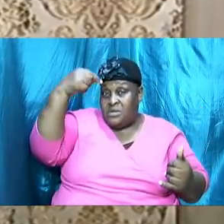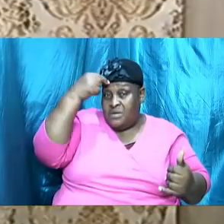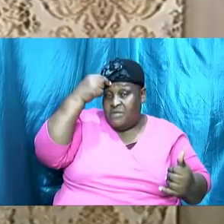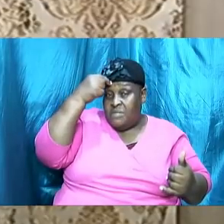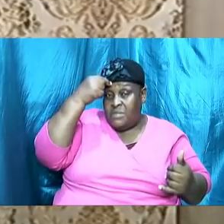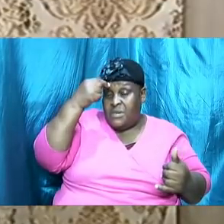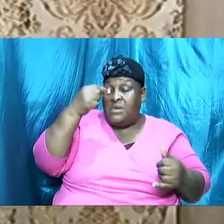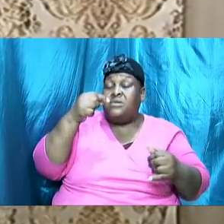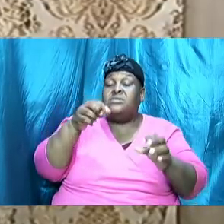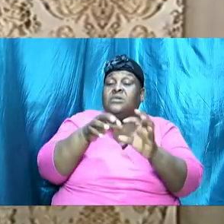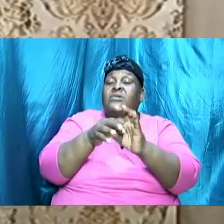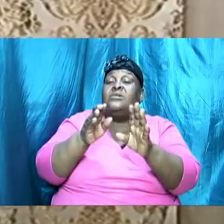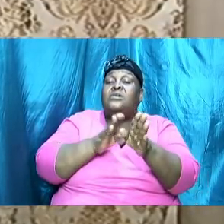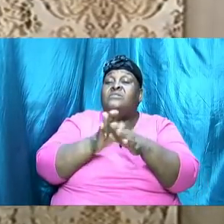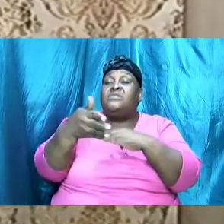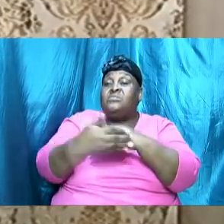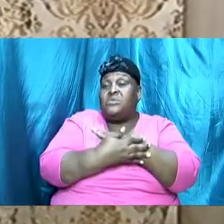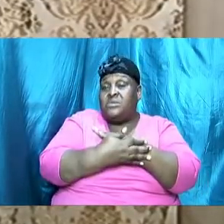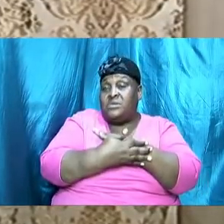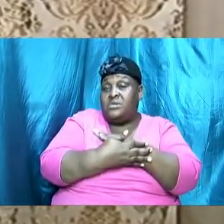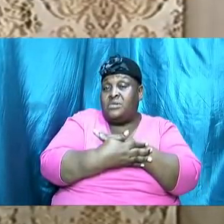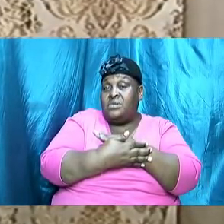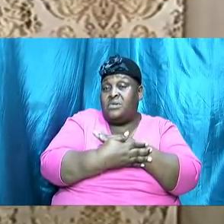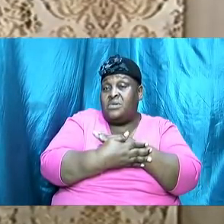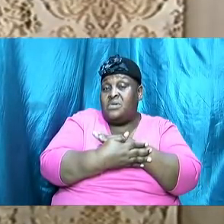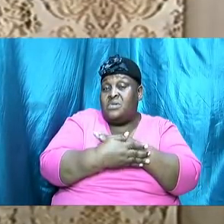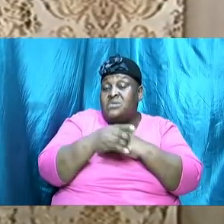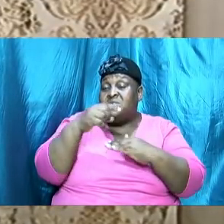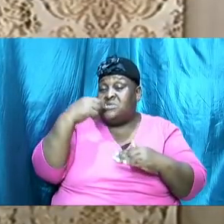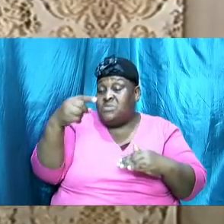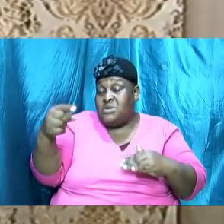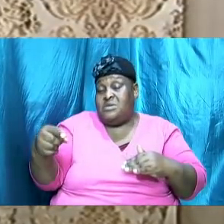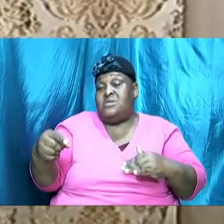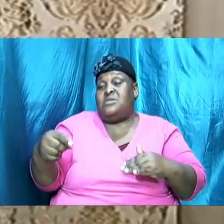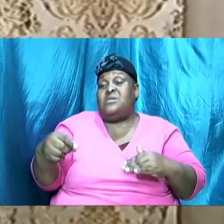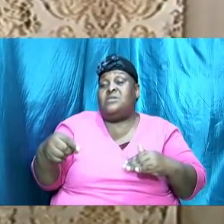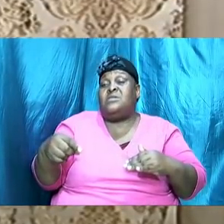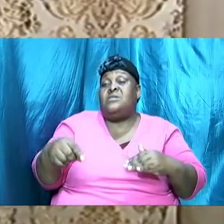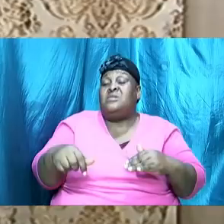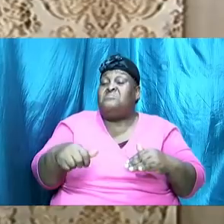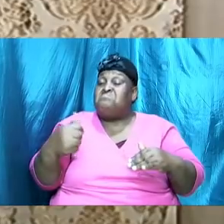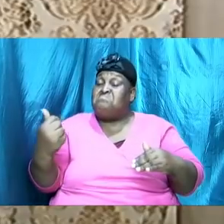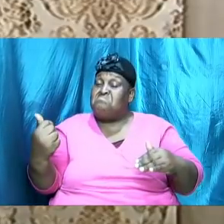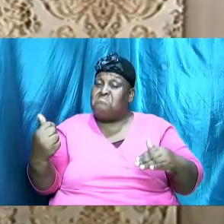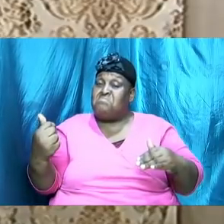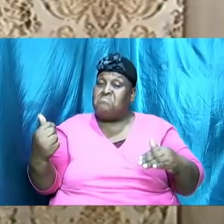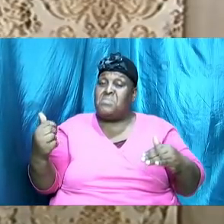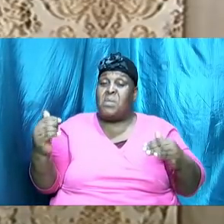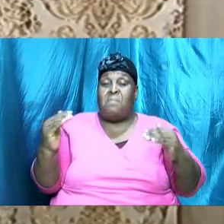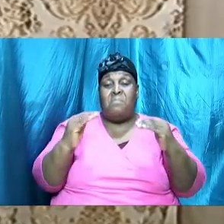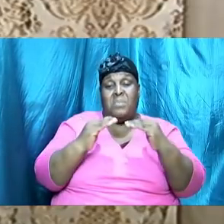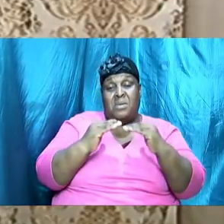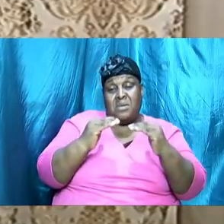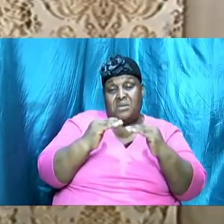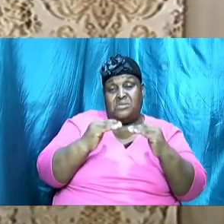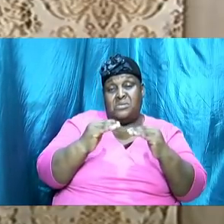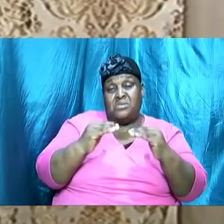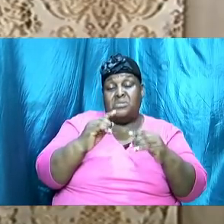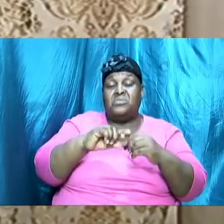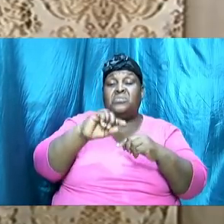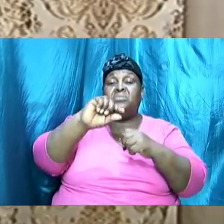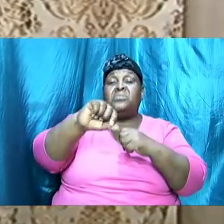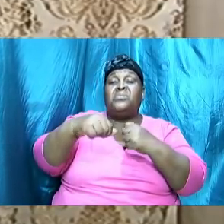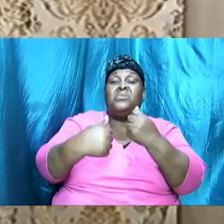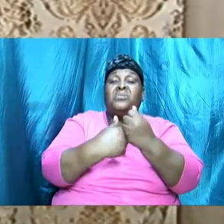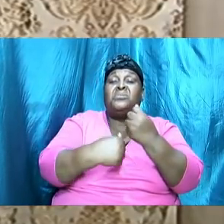land has imposed another set of measures to assist in